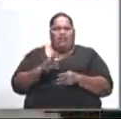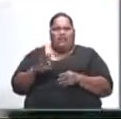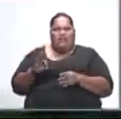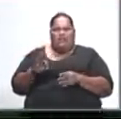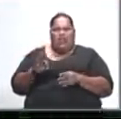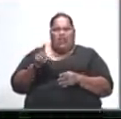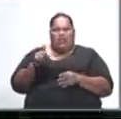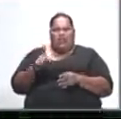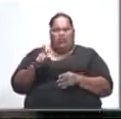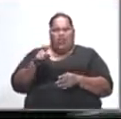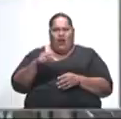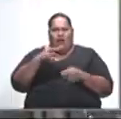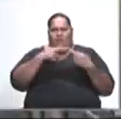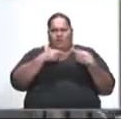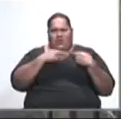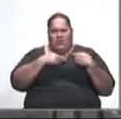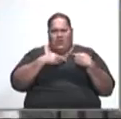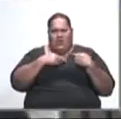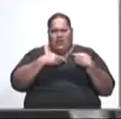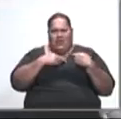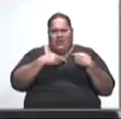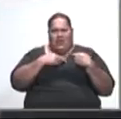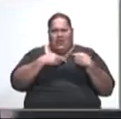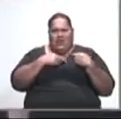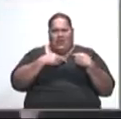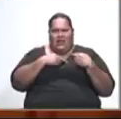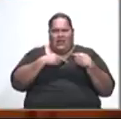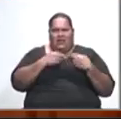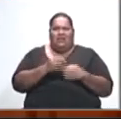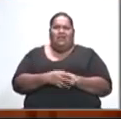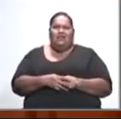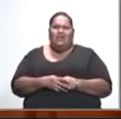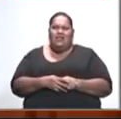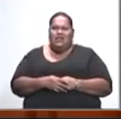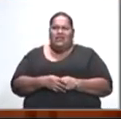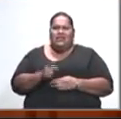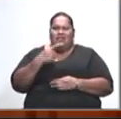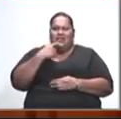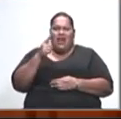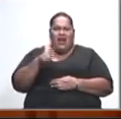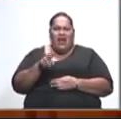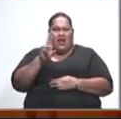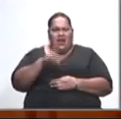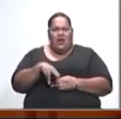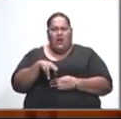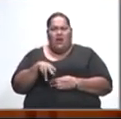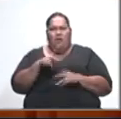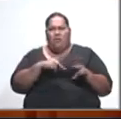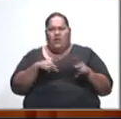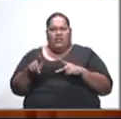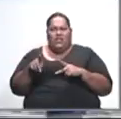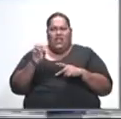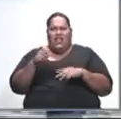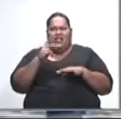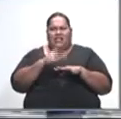and jeopardized the integrity of her office, he said. Lal adds her position is untenable, and her continued presence in the